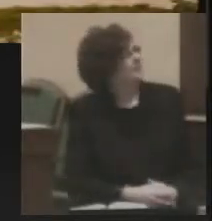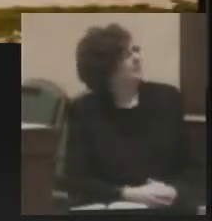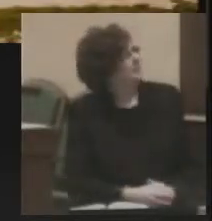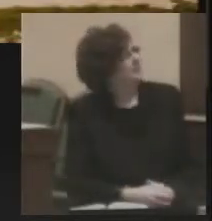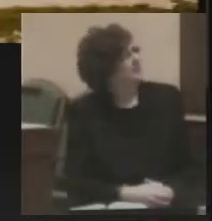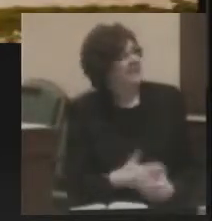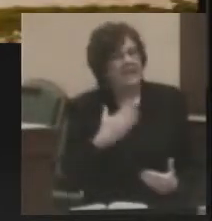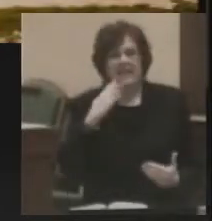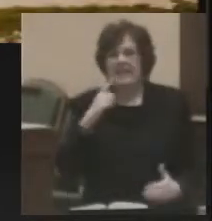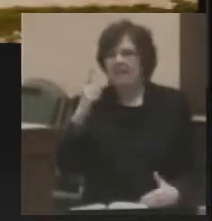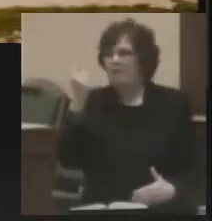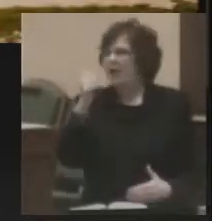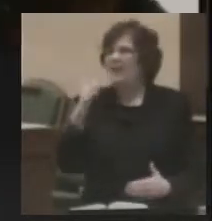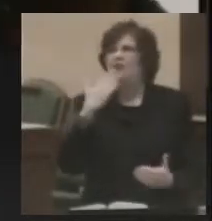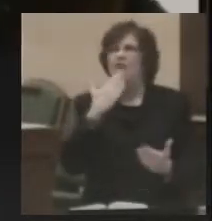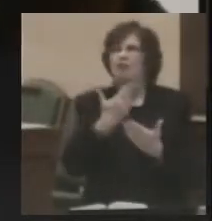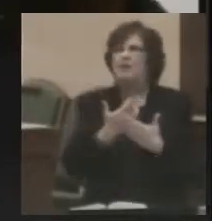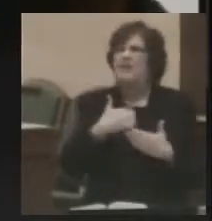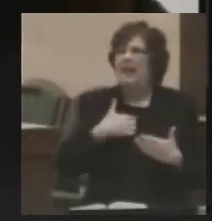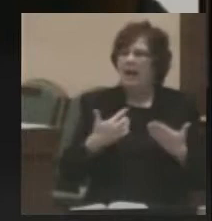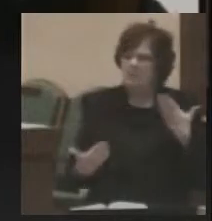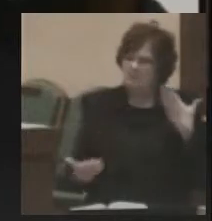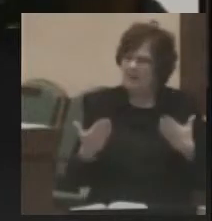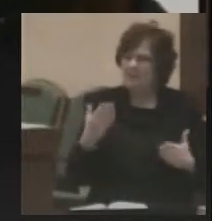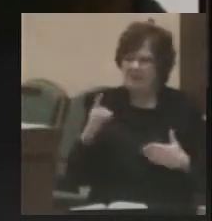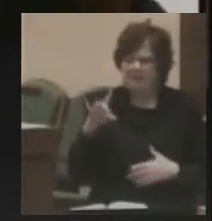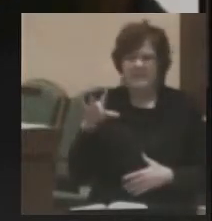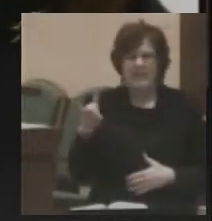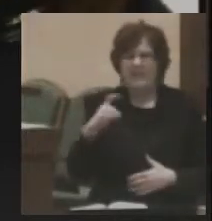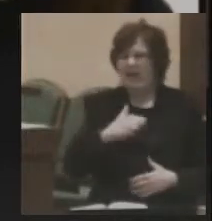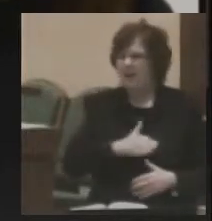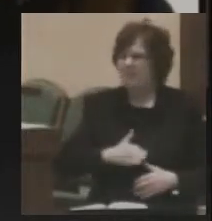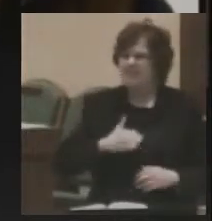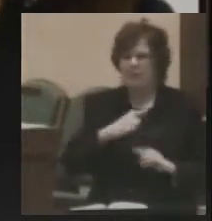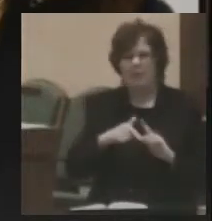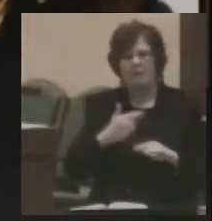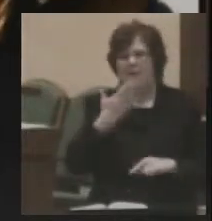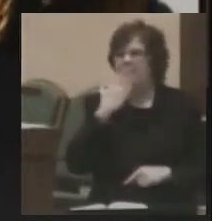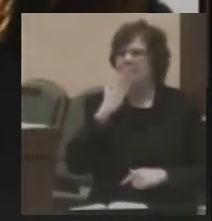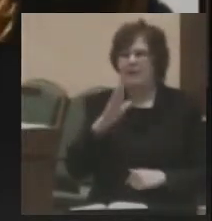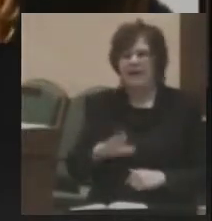Thank you for any good that I may have done. I'm so sorry about the bad.